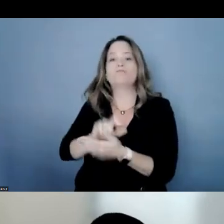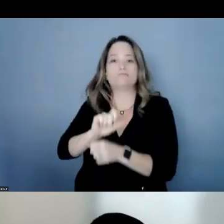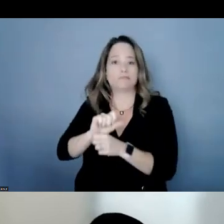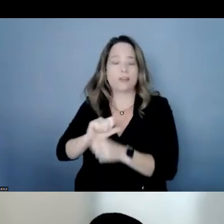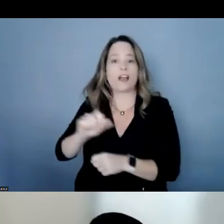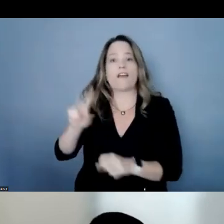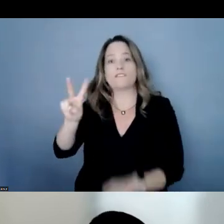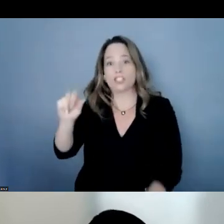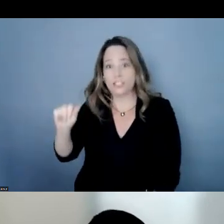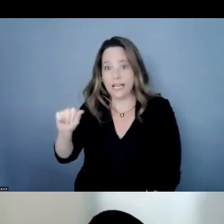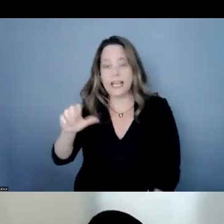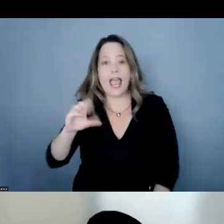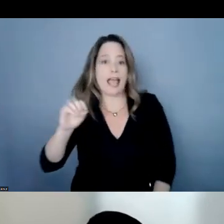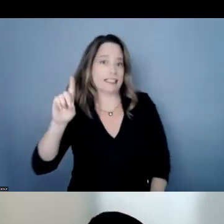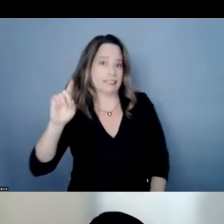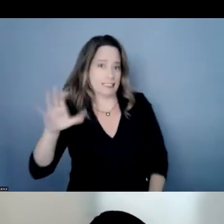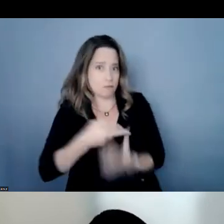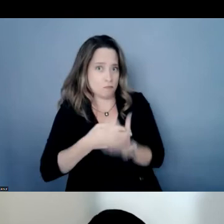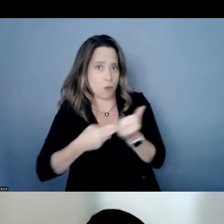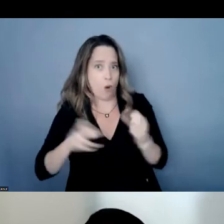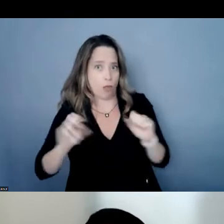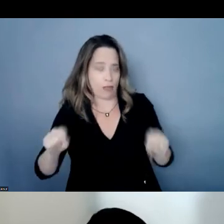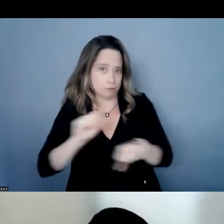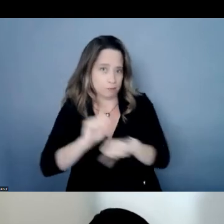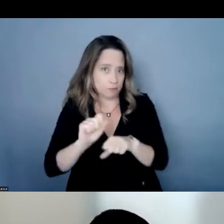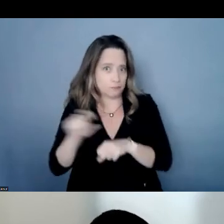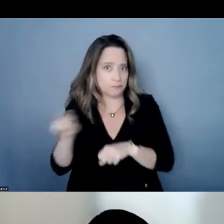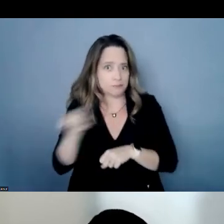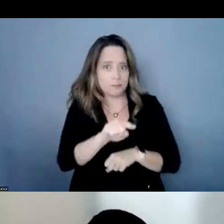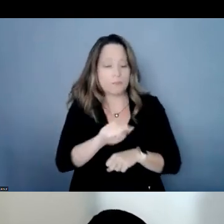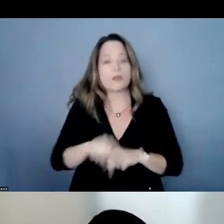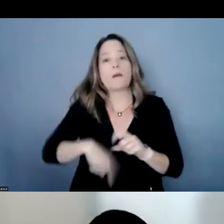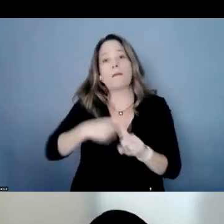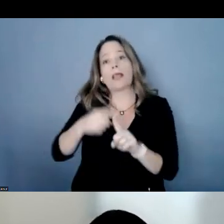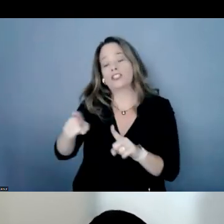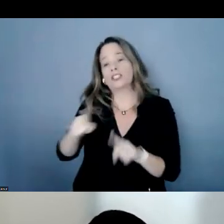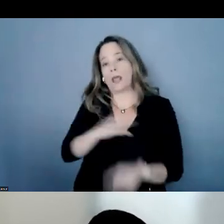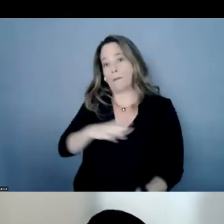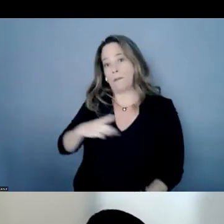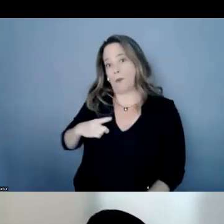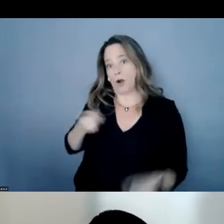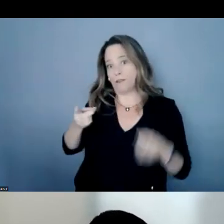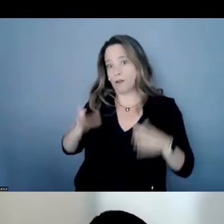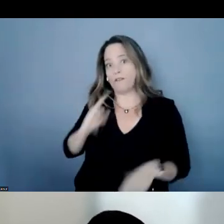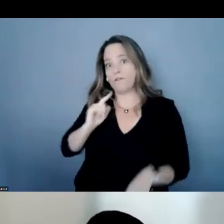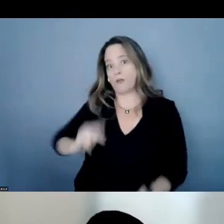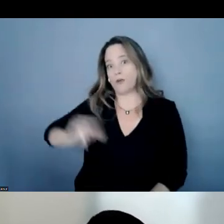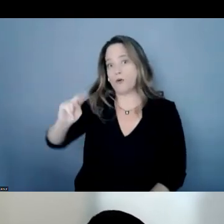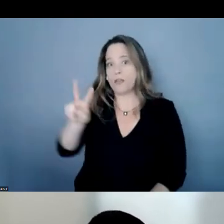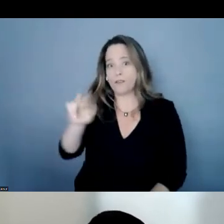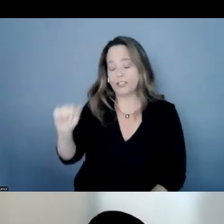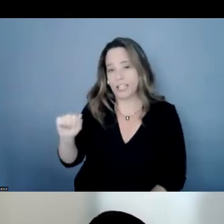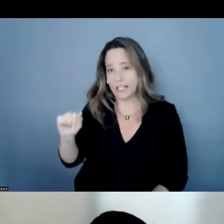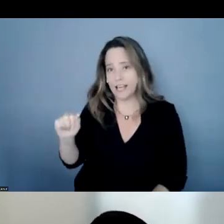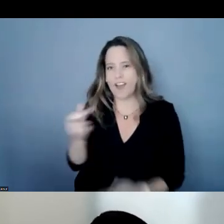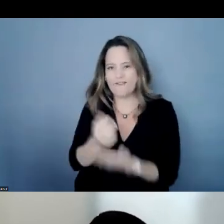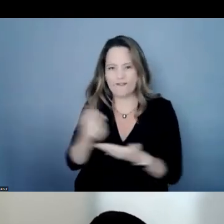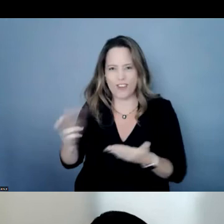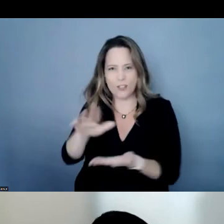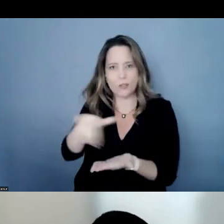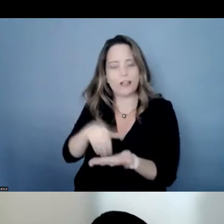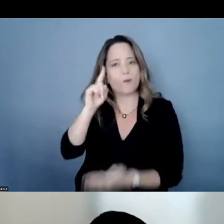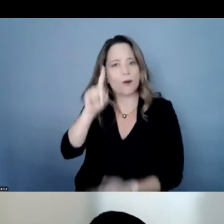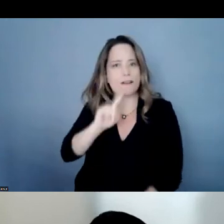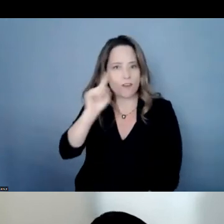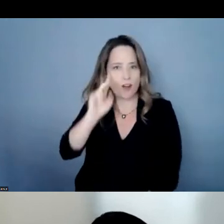dc she also serves on the board of directors for the northern virginia resource center for deaf and hard